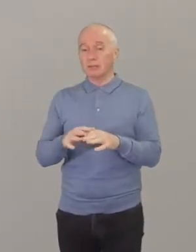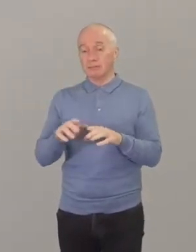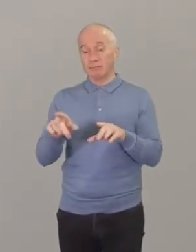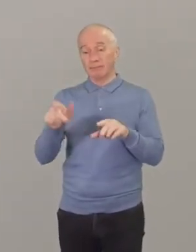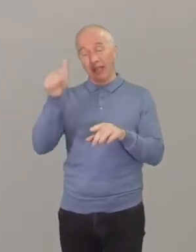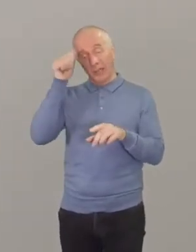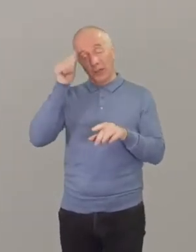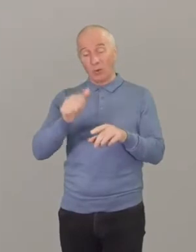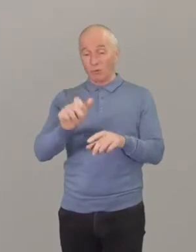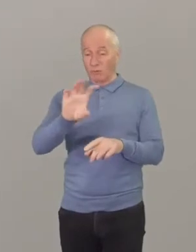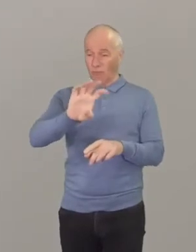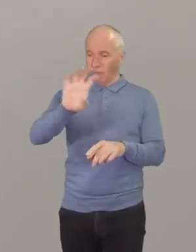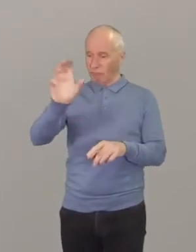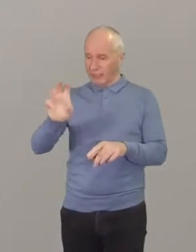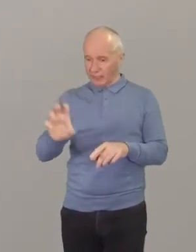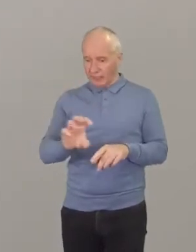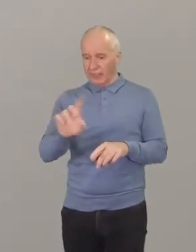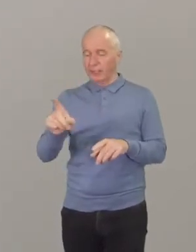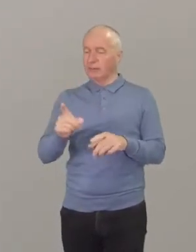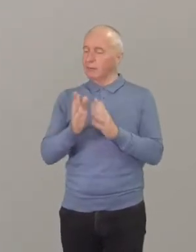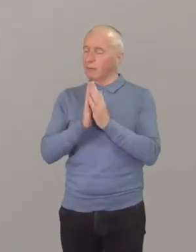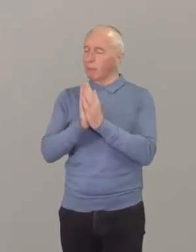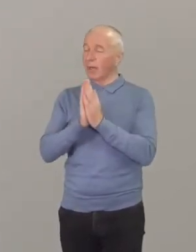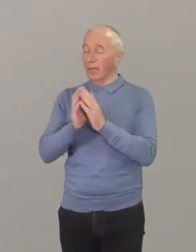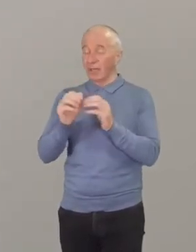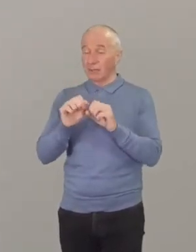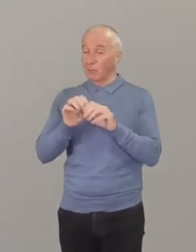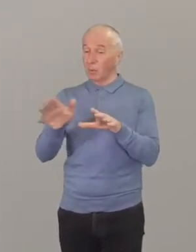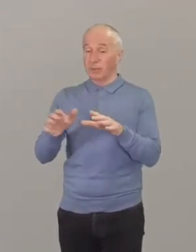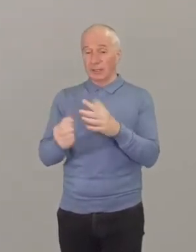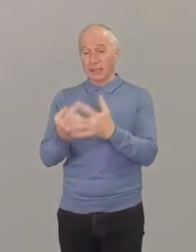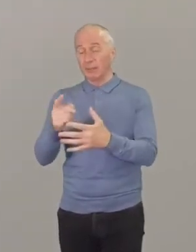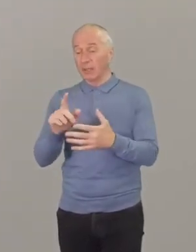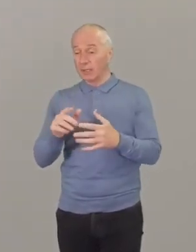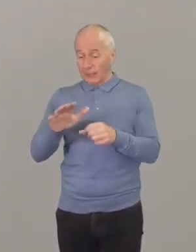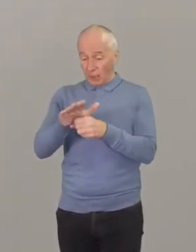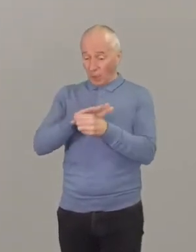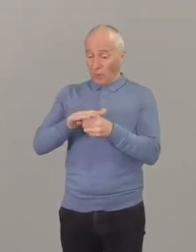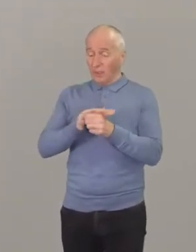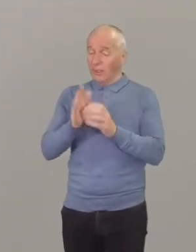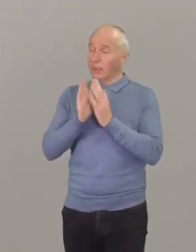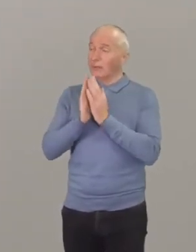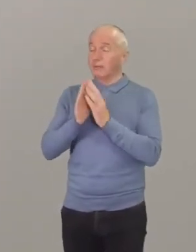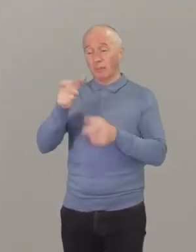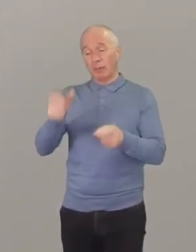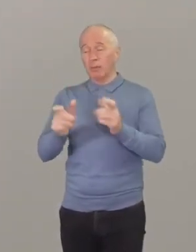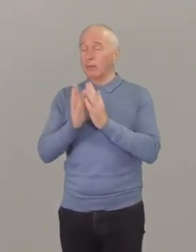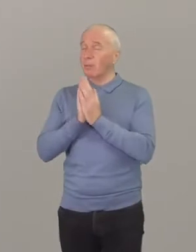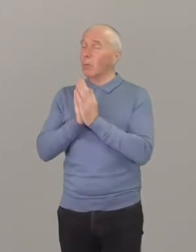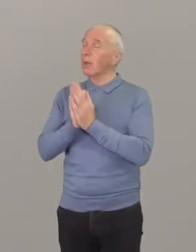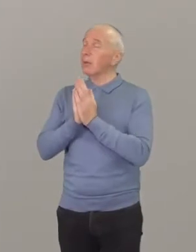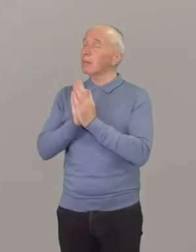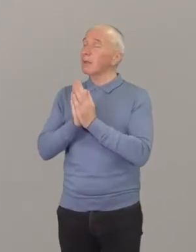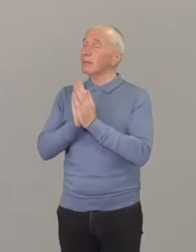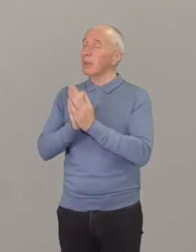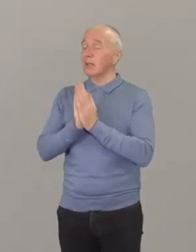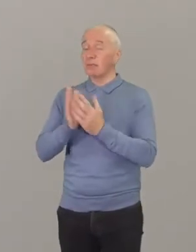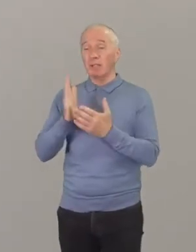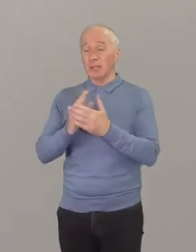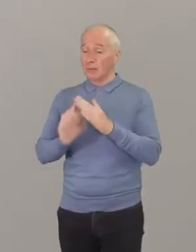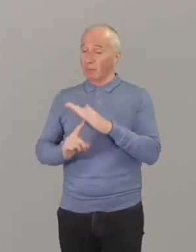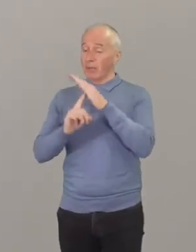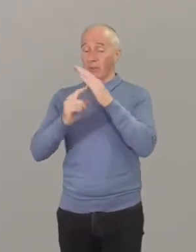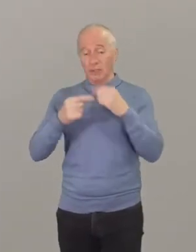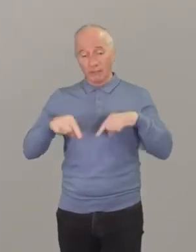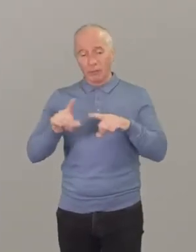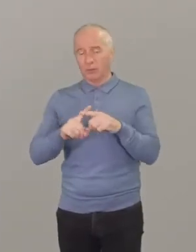events have been going on and locally too. Prayer has been breaking out all over the place. It's been a priority for us and a real blessing and